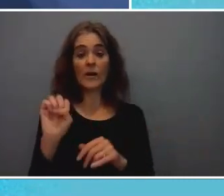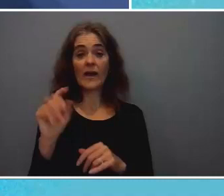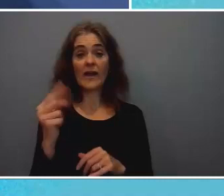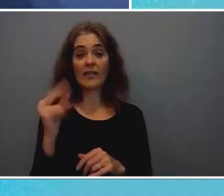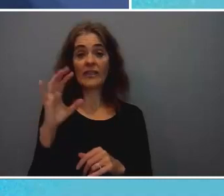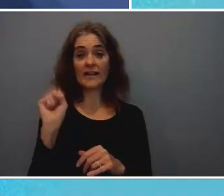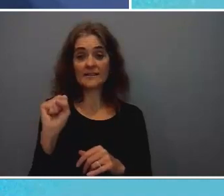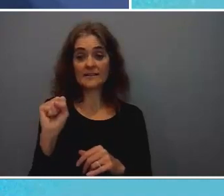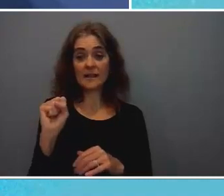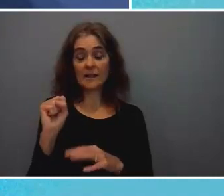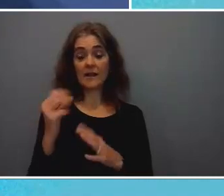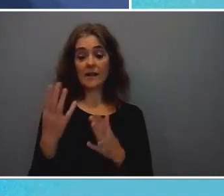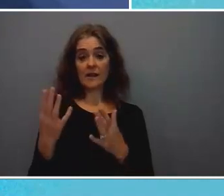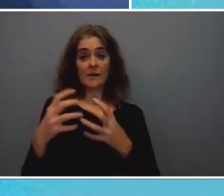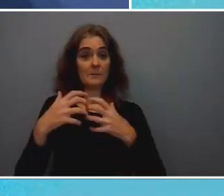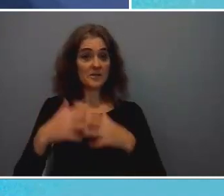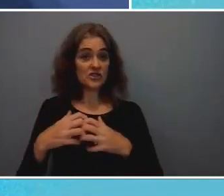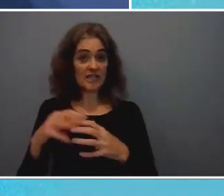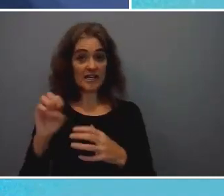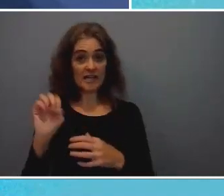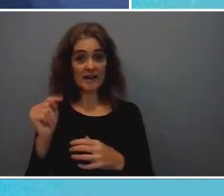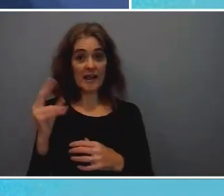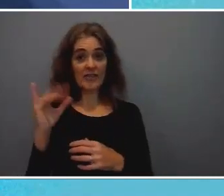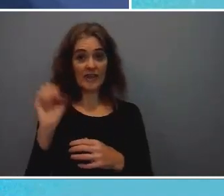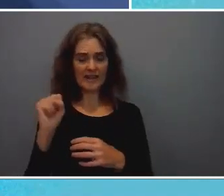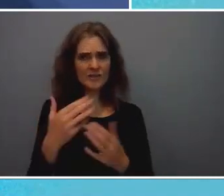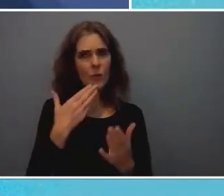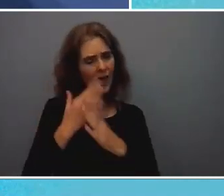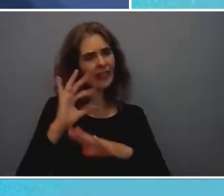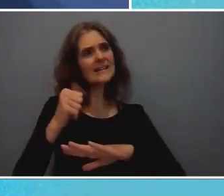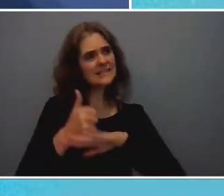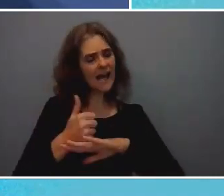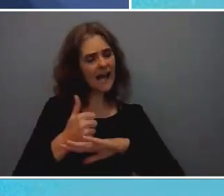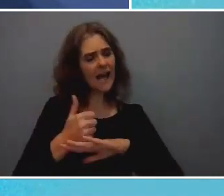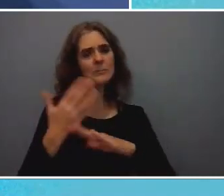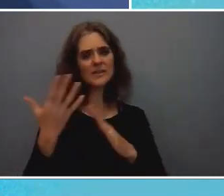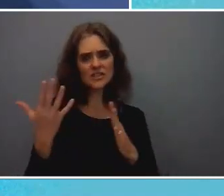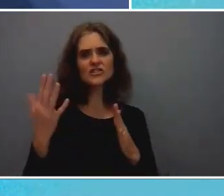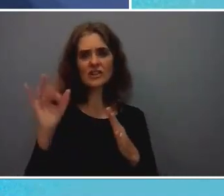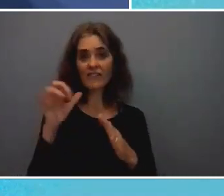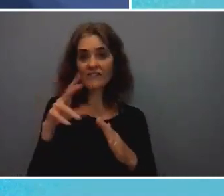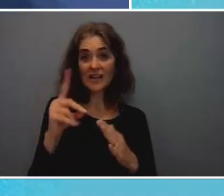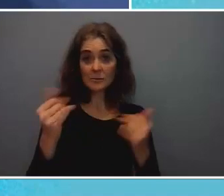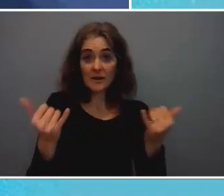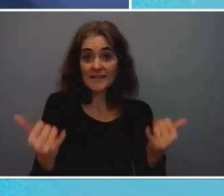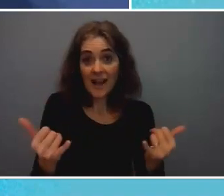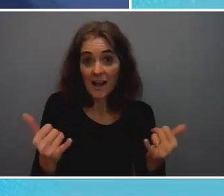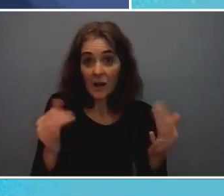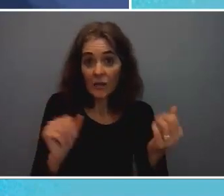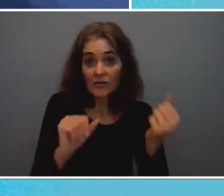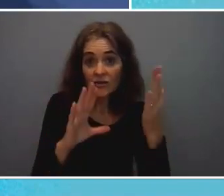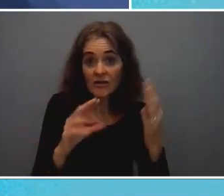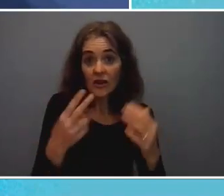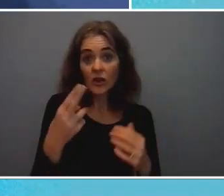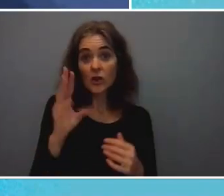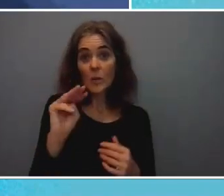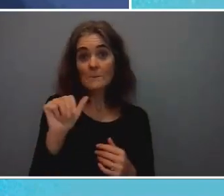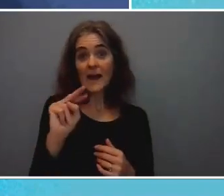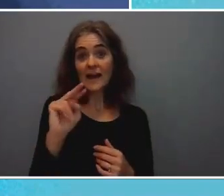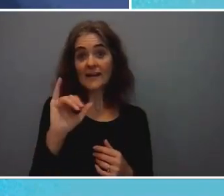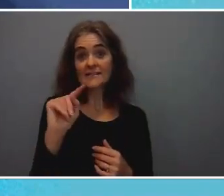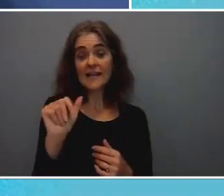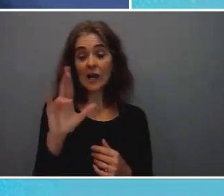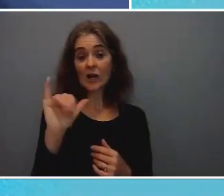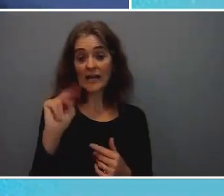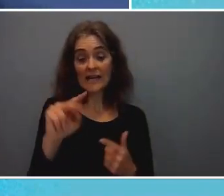-established field in so many industries except it does not exist right now in humanitarian response and international development